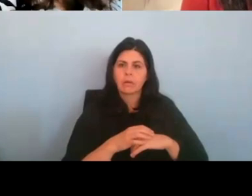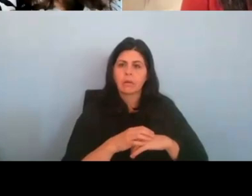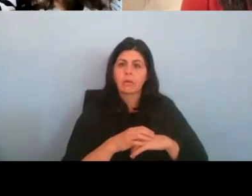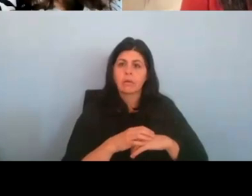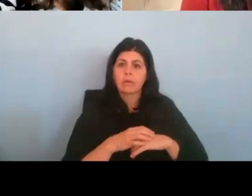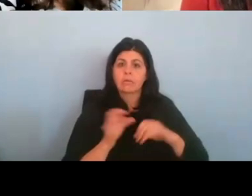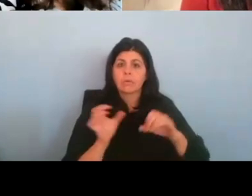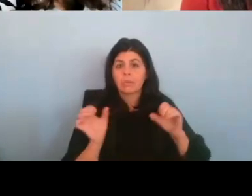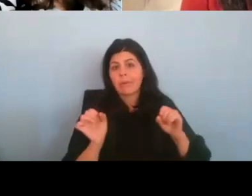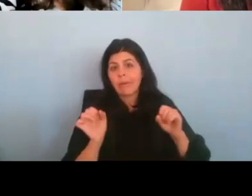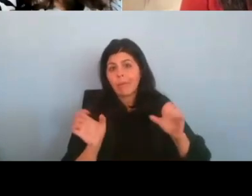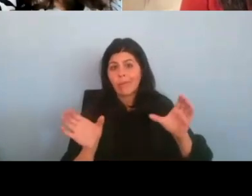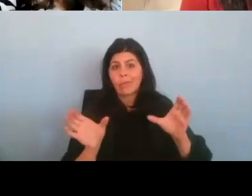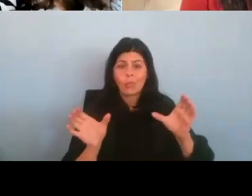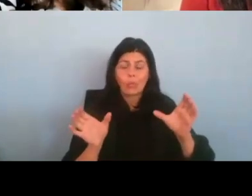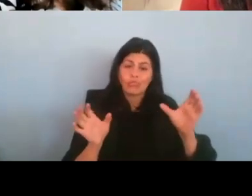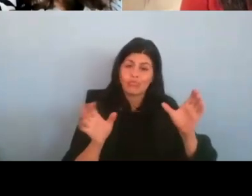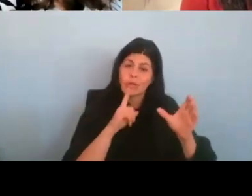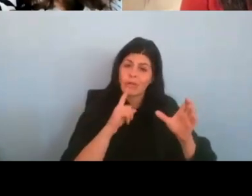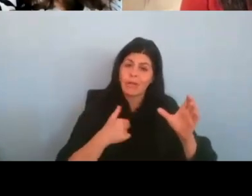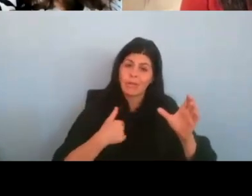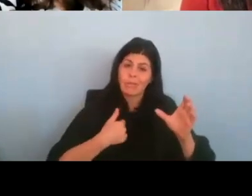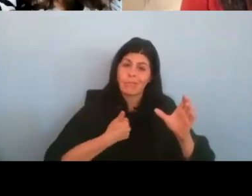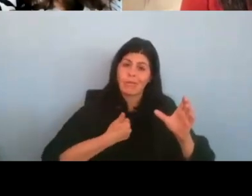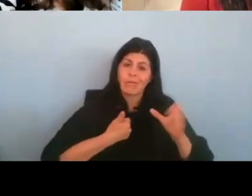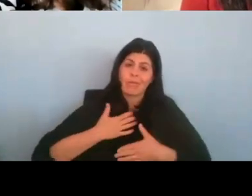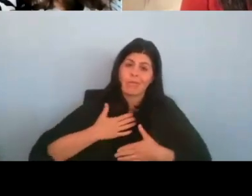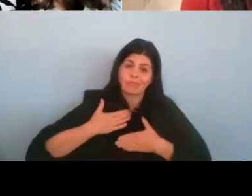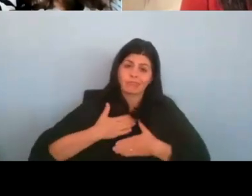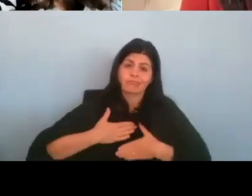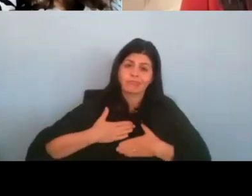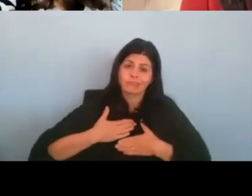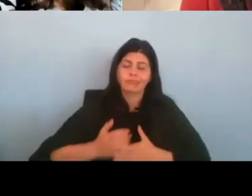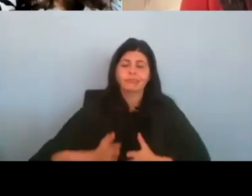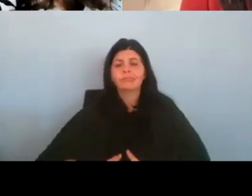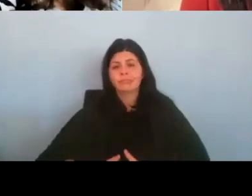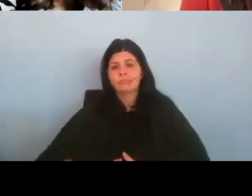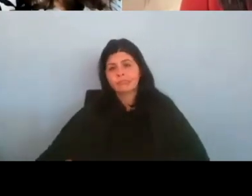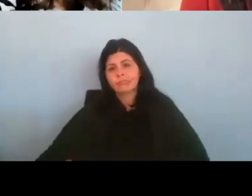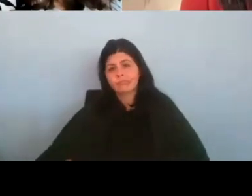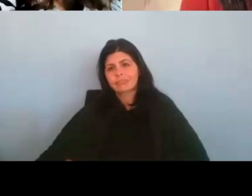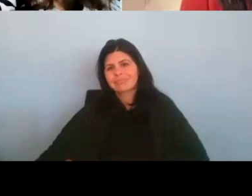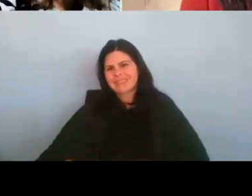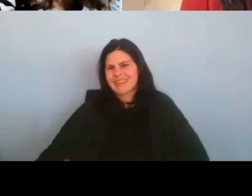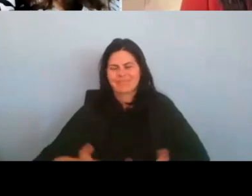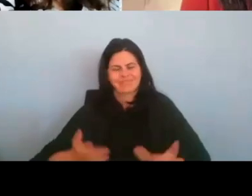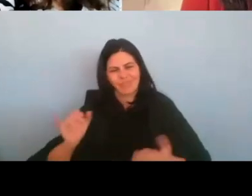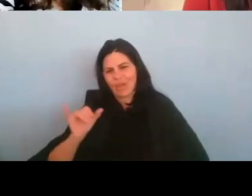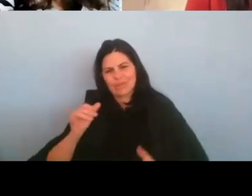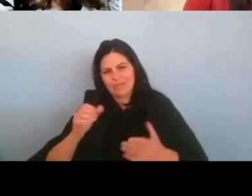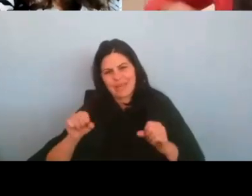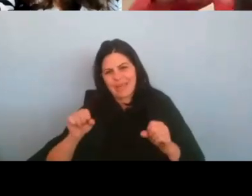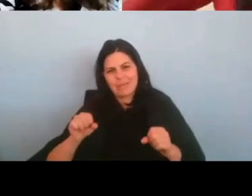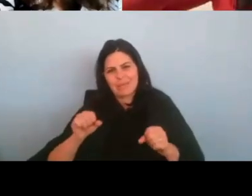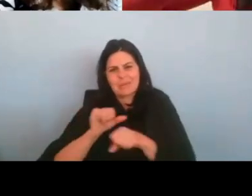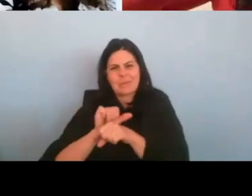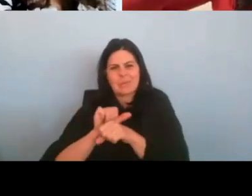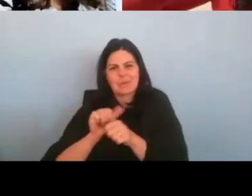something that I really enjoyed. And also just being able to work with Alison was amazing. So